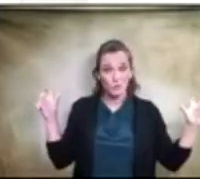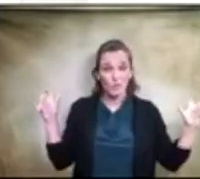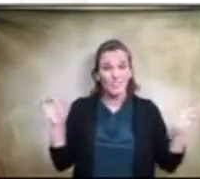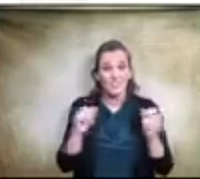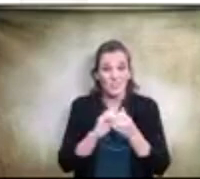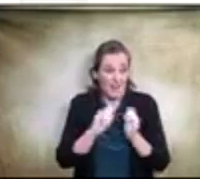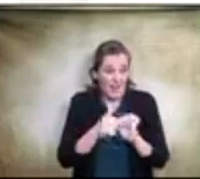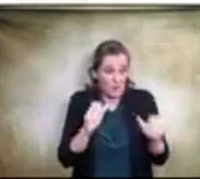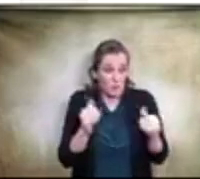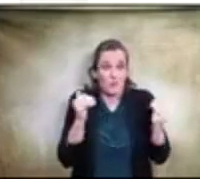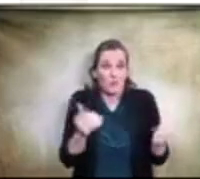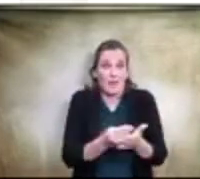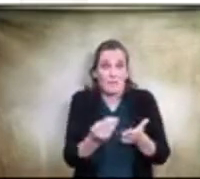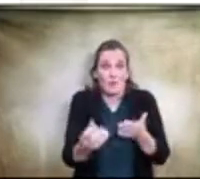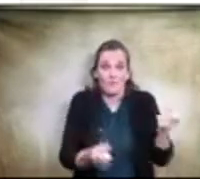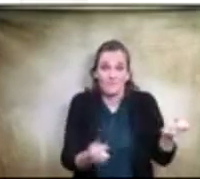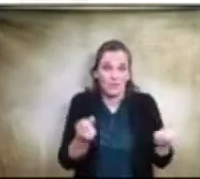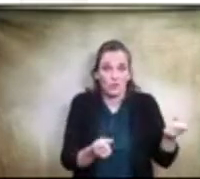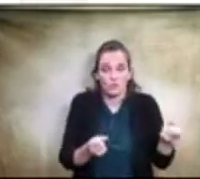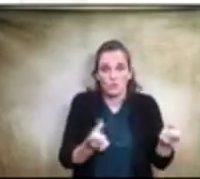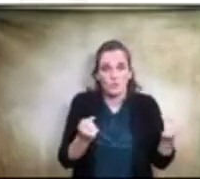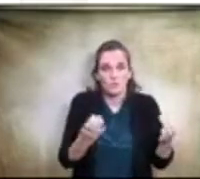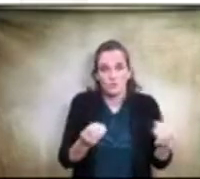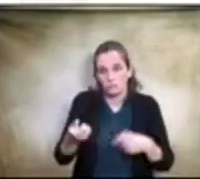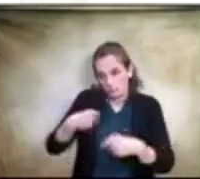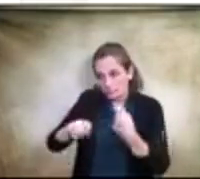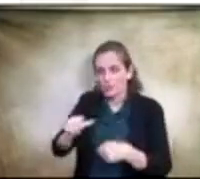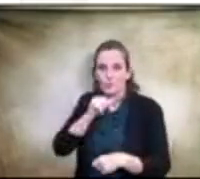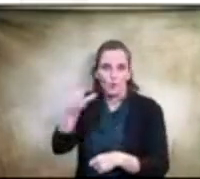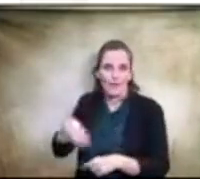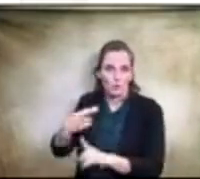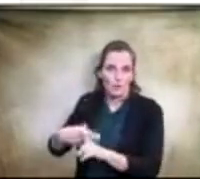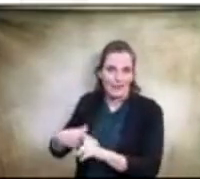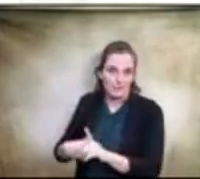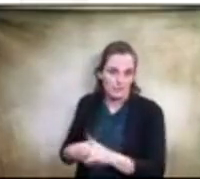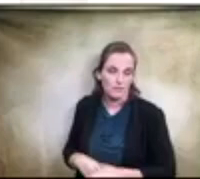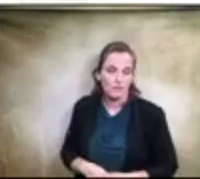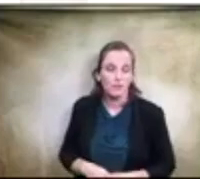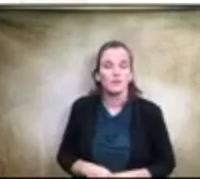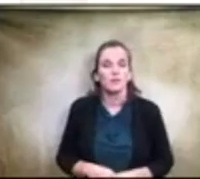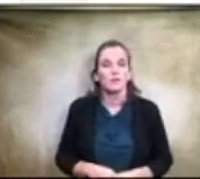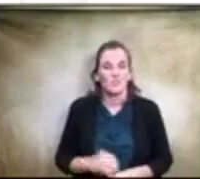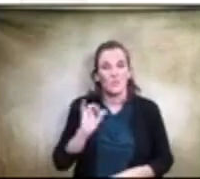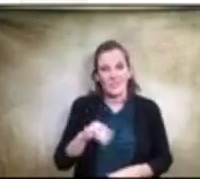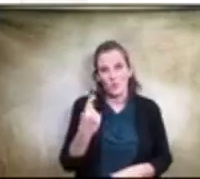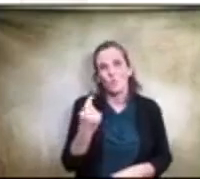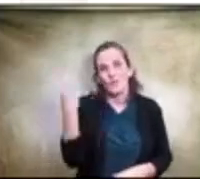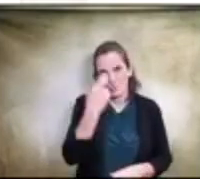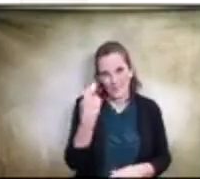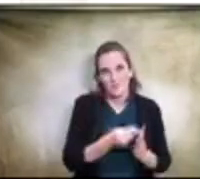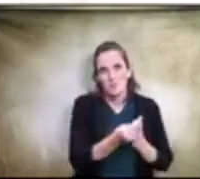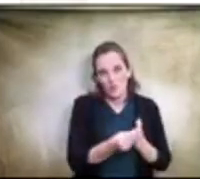vehicles that would allow uh use across the district so that's one you know reason and then on top of that to